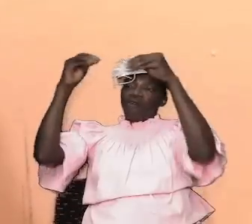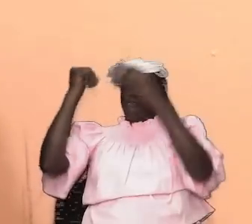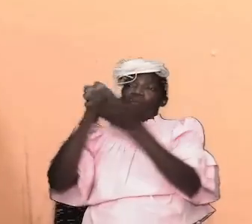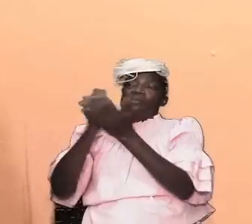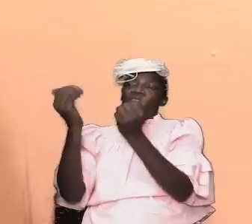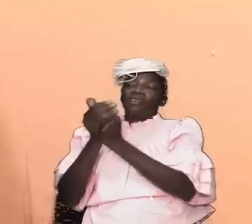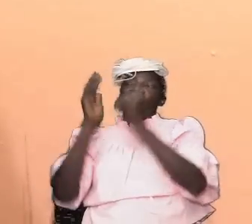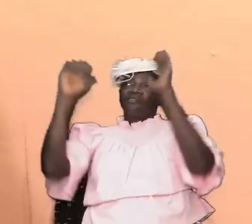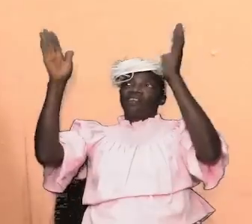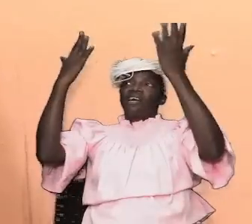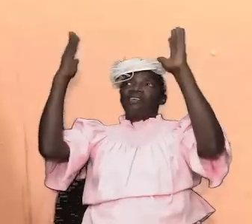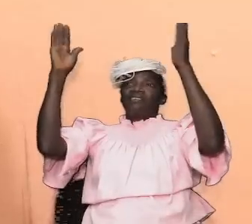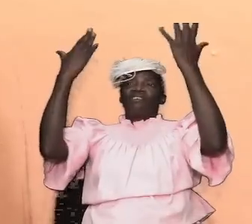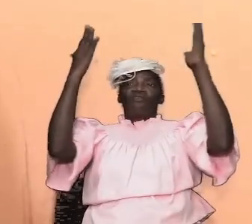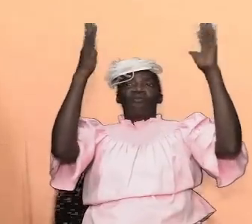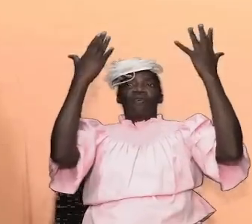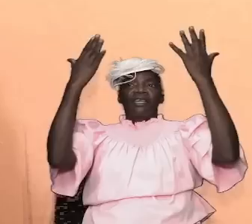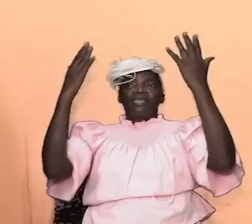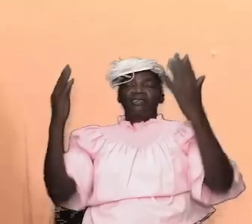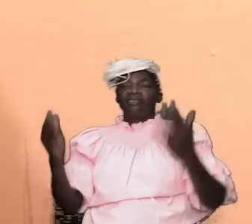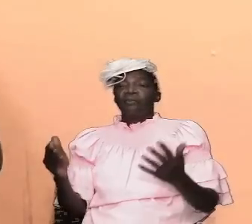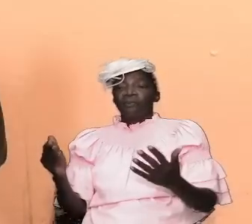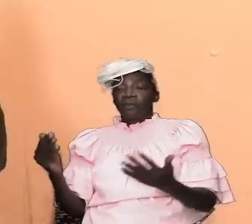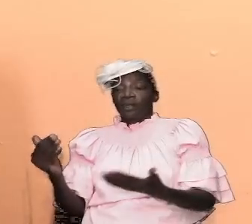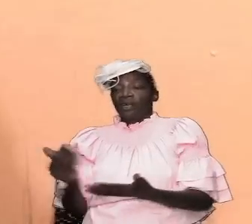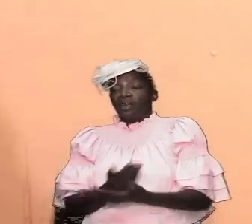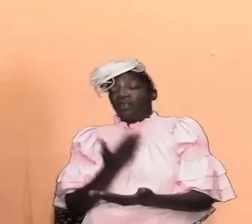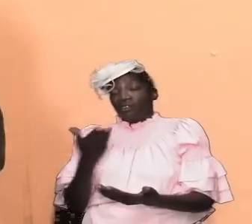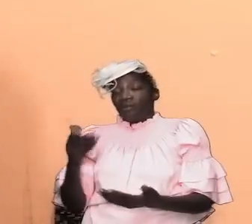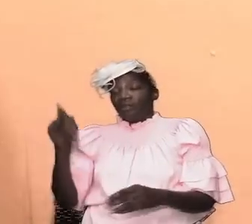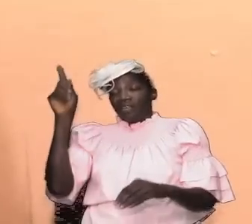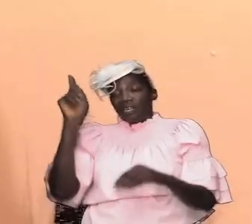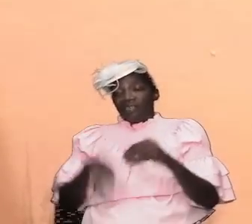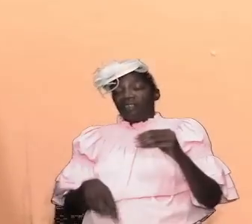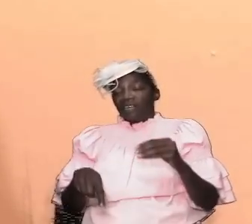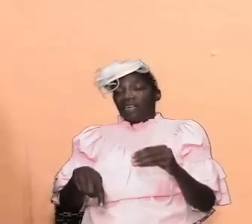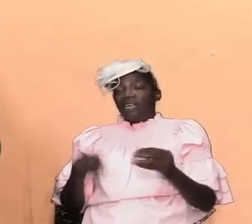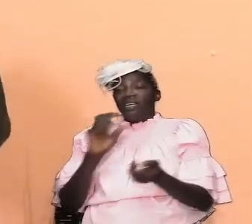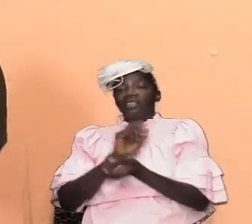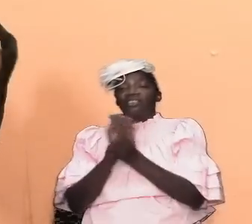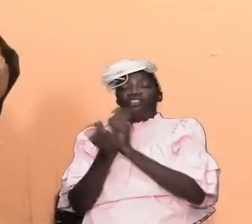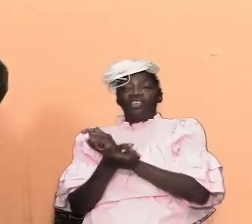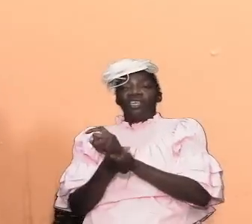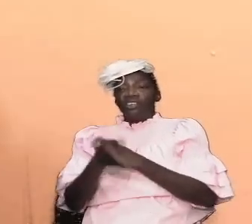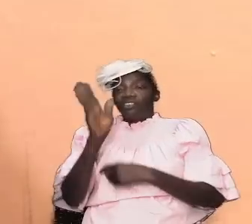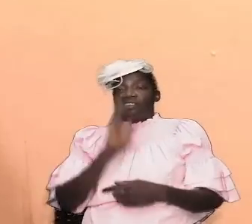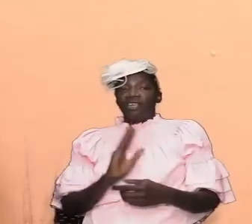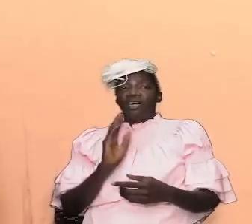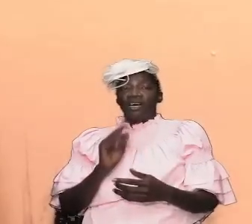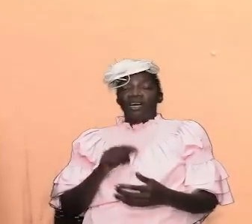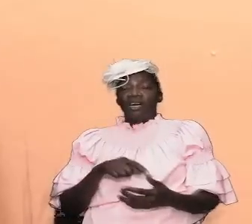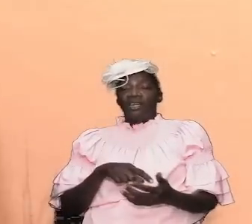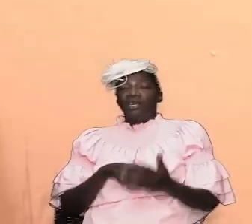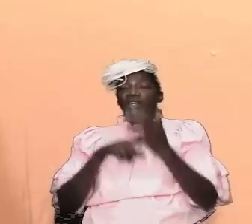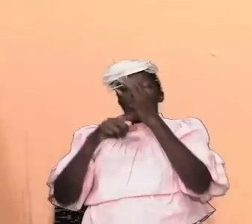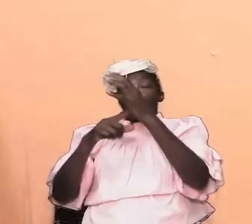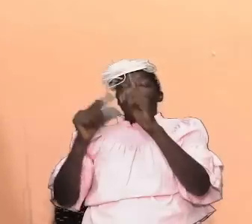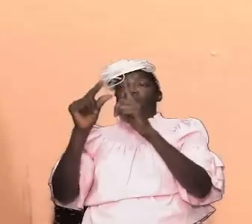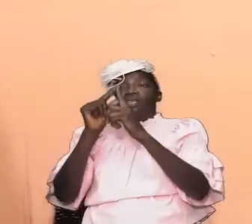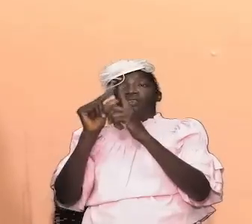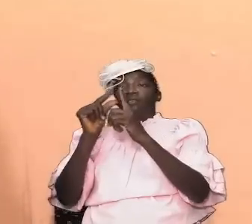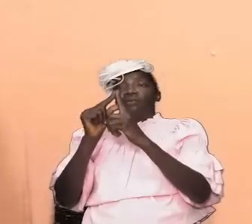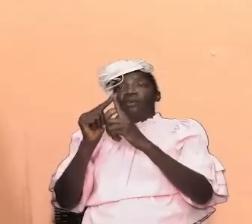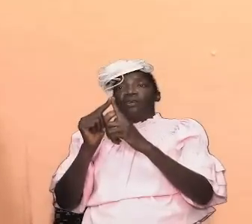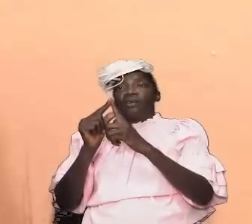of praise there are some fundamental things that cannot and will not change and god outlined it in his word and